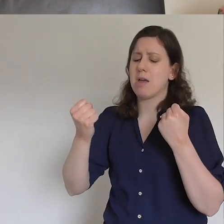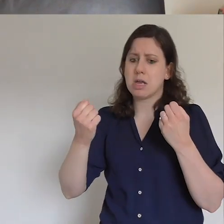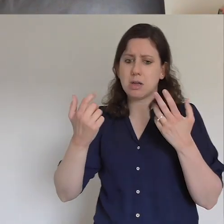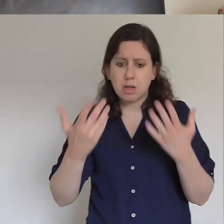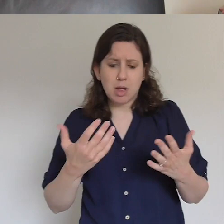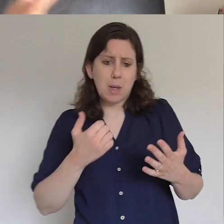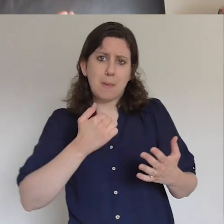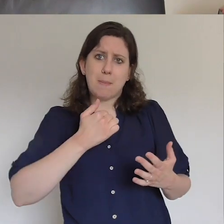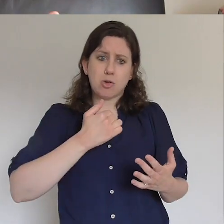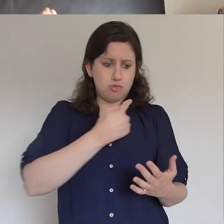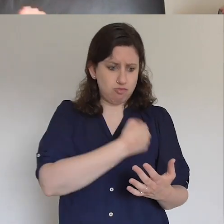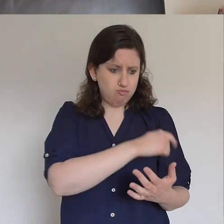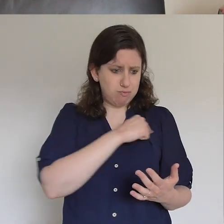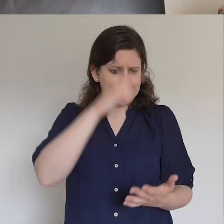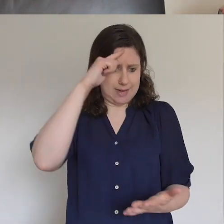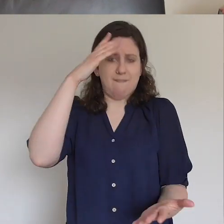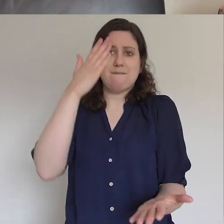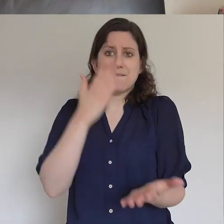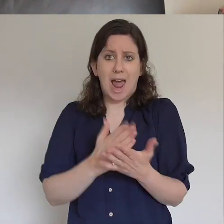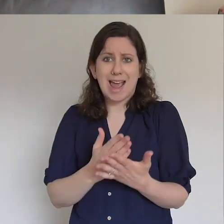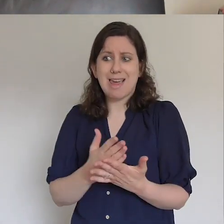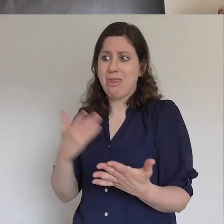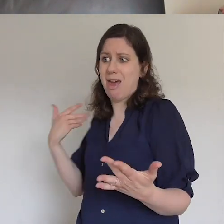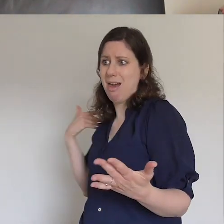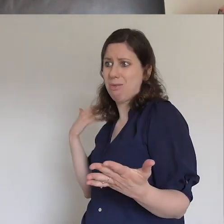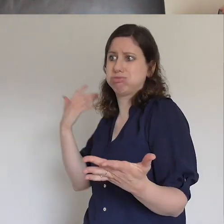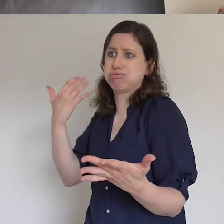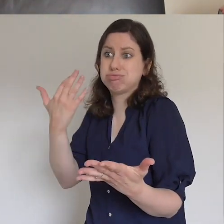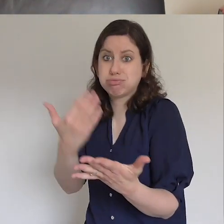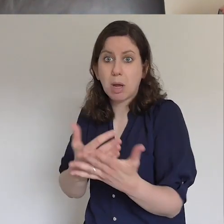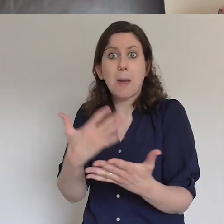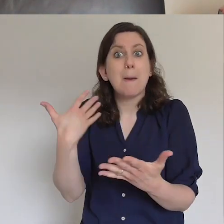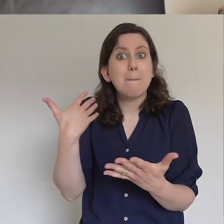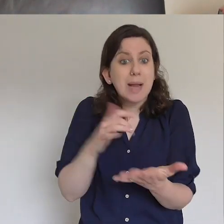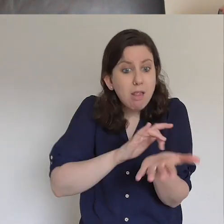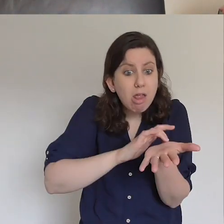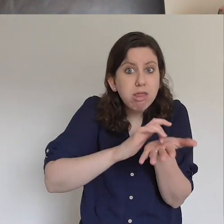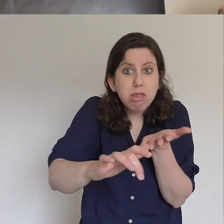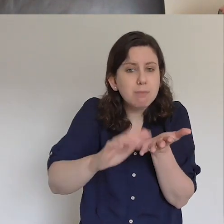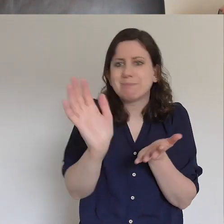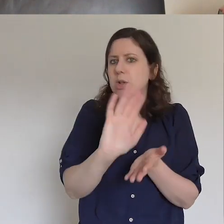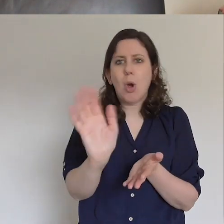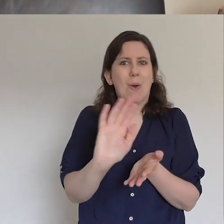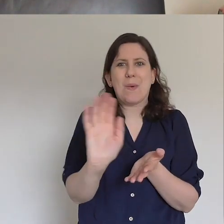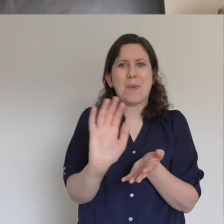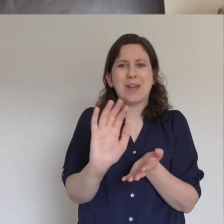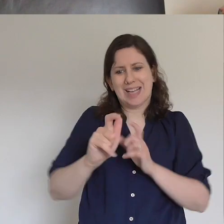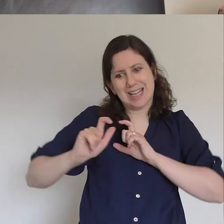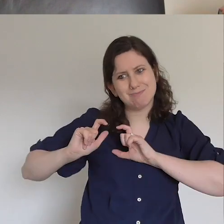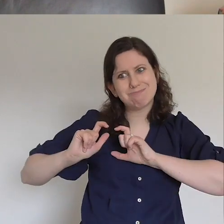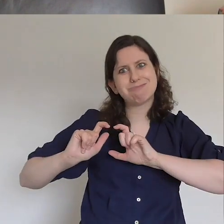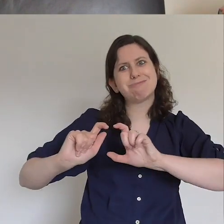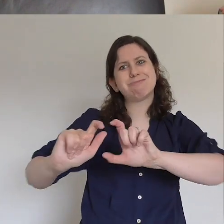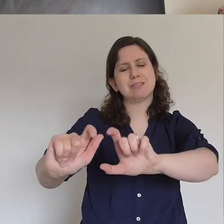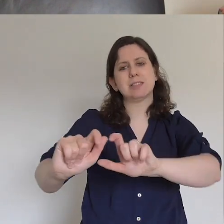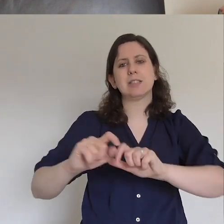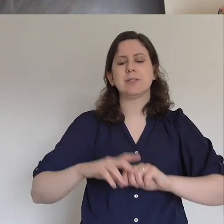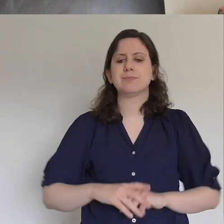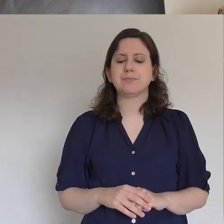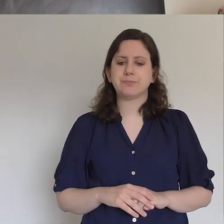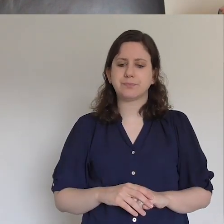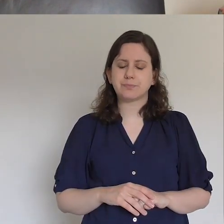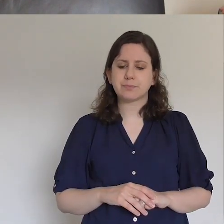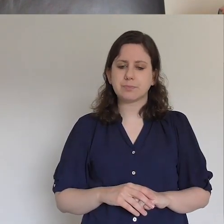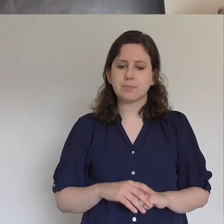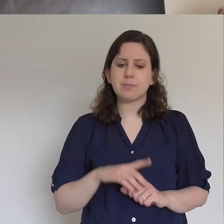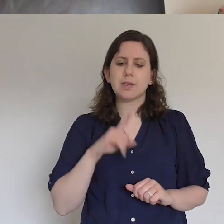lifetime, through the generations before us has not been stamped out. It has not been swept away and I love that bit, you we haven't read it this